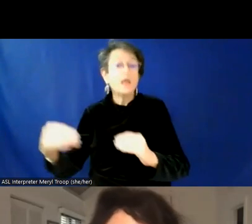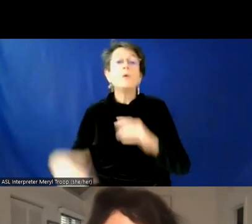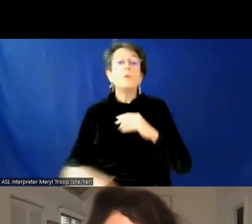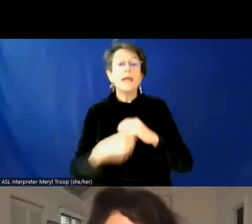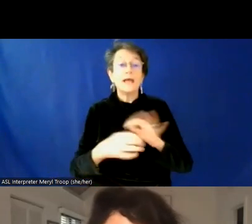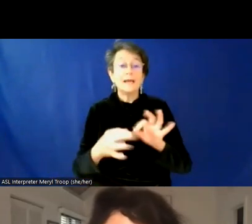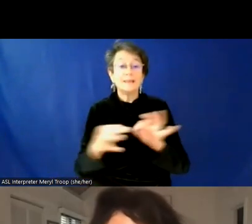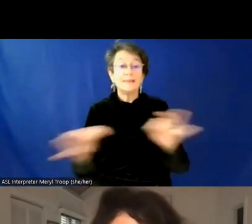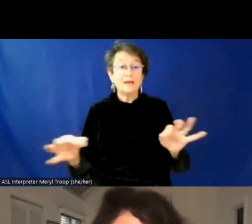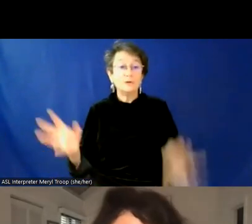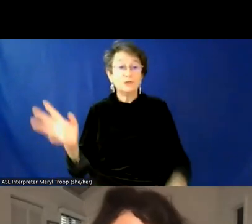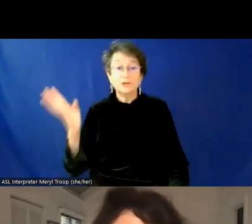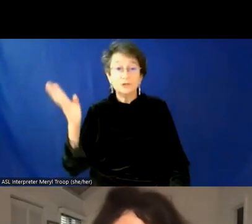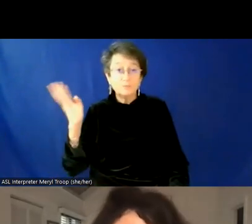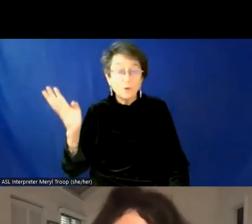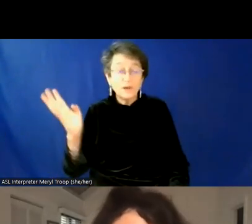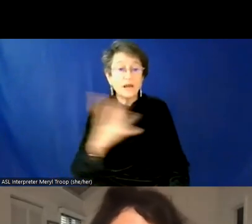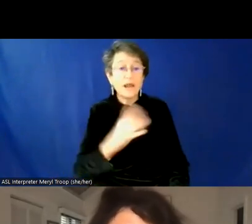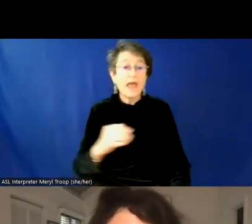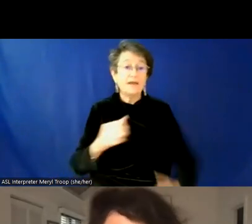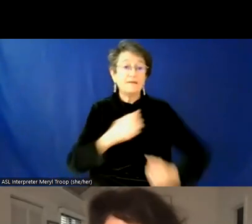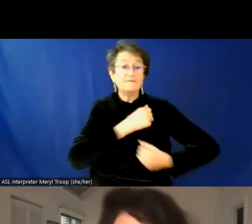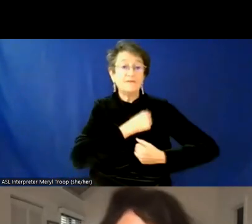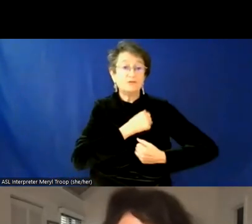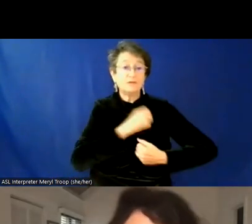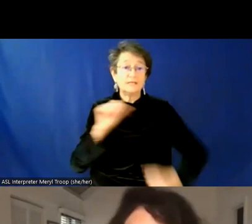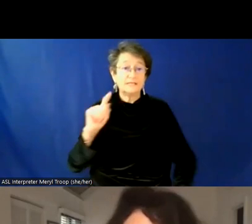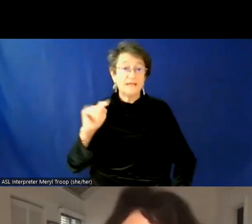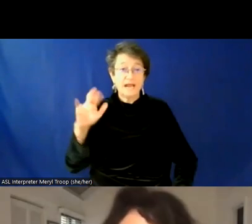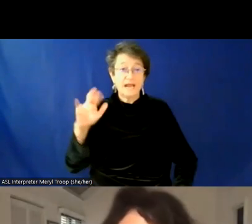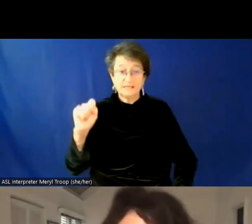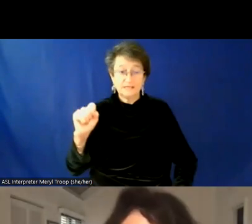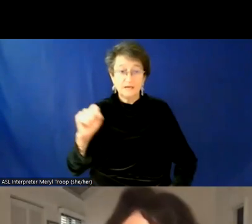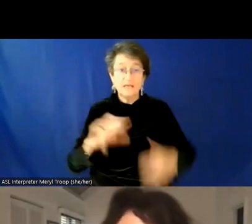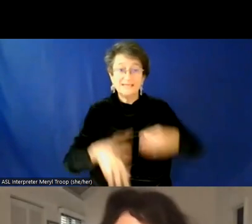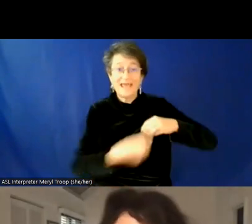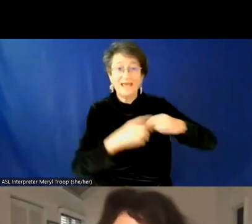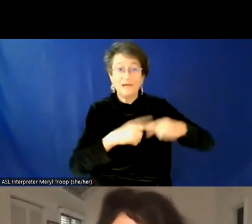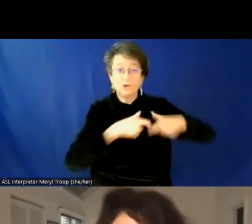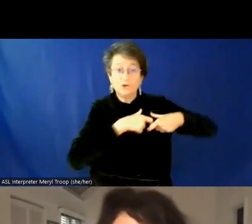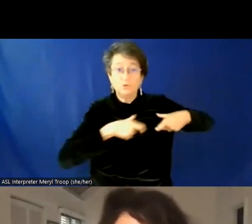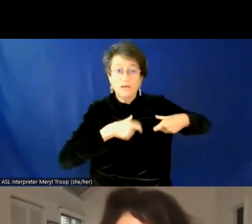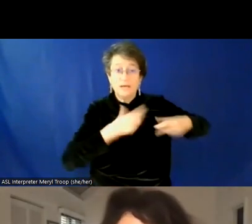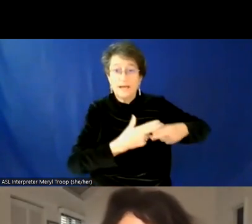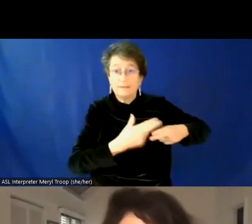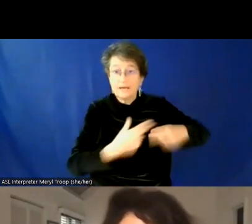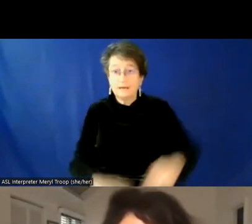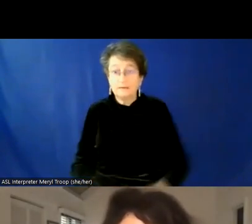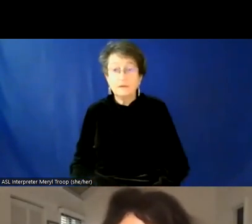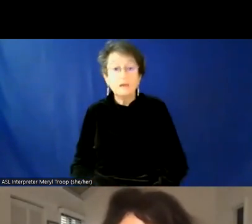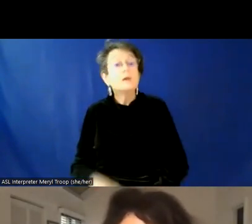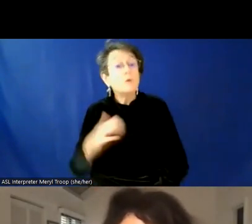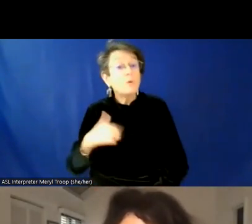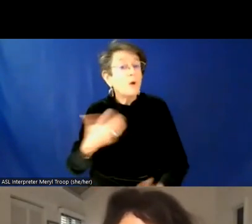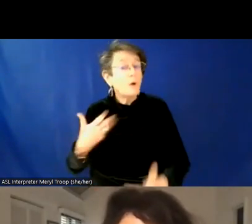um, and veteran status. And I think before I get into the pros, the challenges and the successes of doing that, I